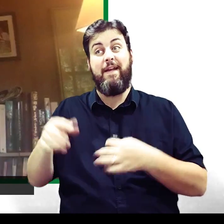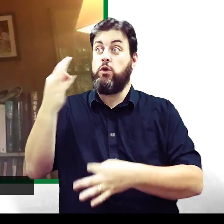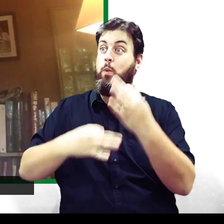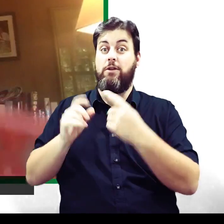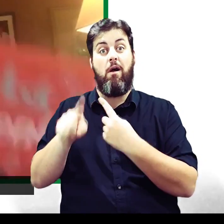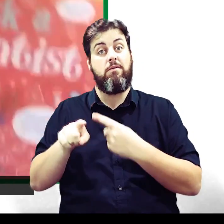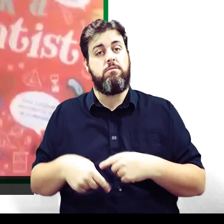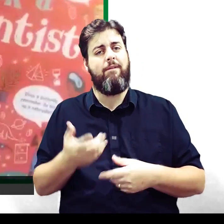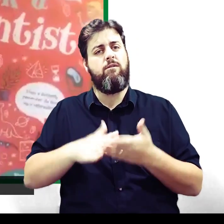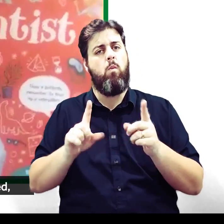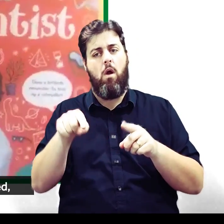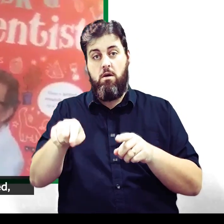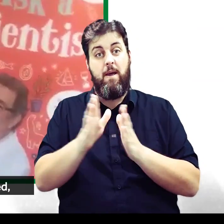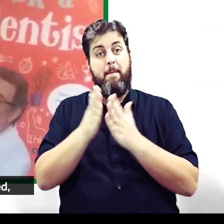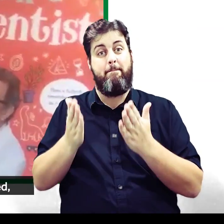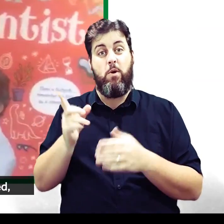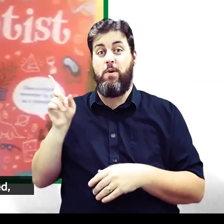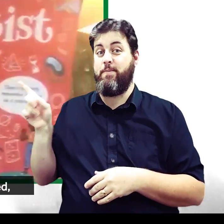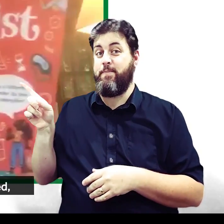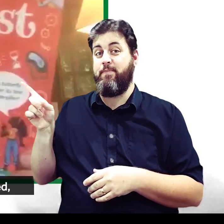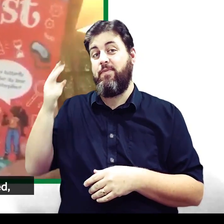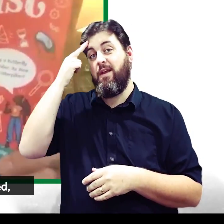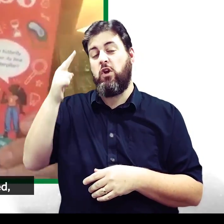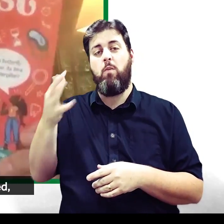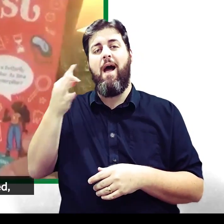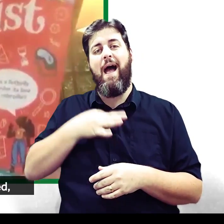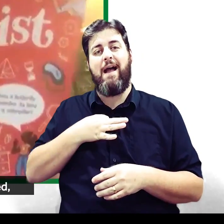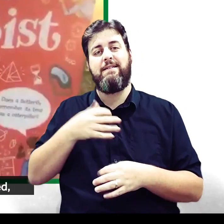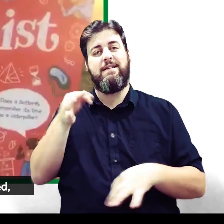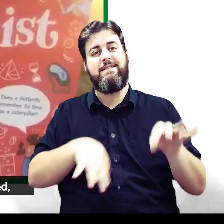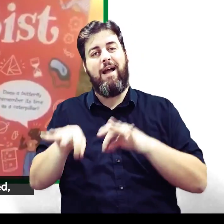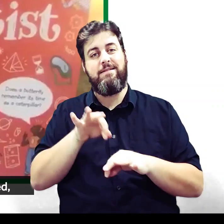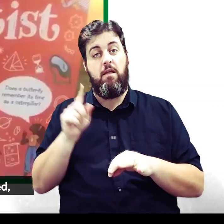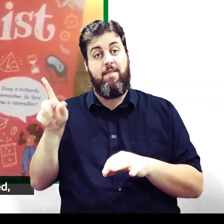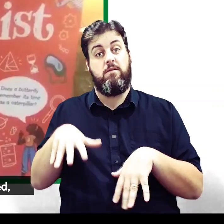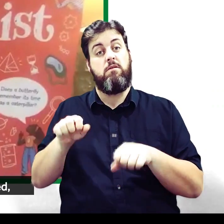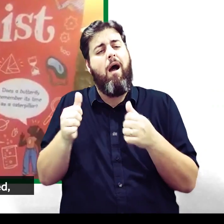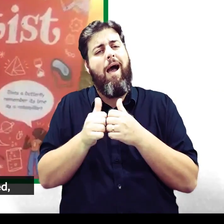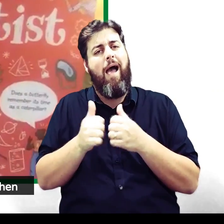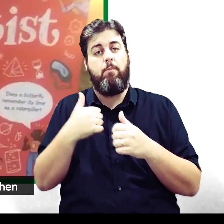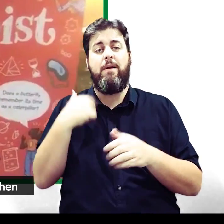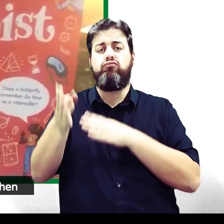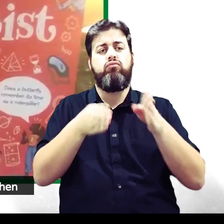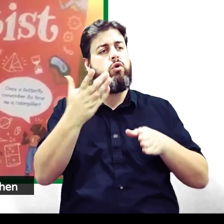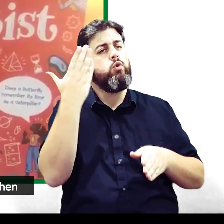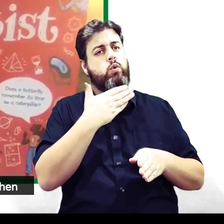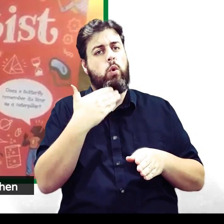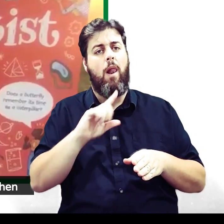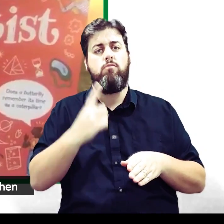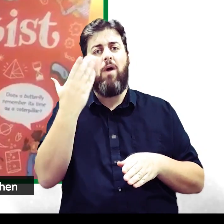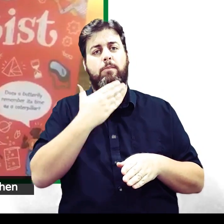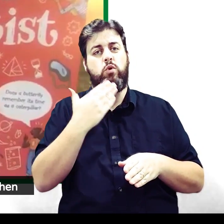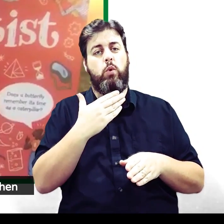really originally came from this book. Some time ago, I wrote a book called Ask a Scientist, which was started, really, with